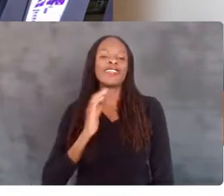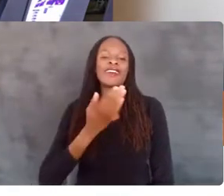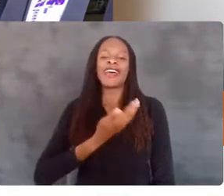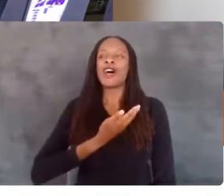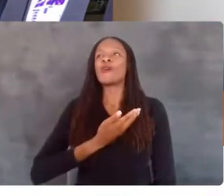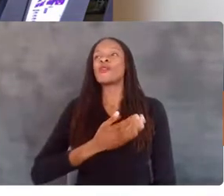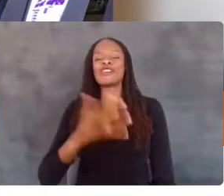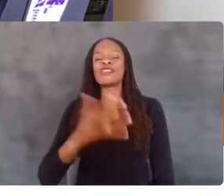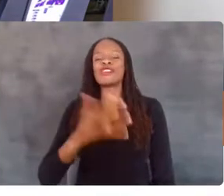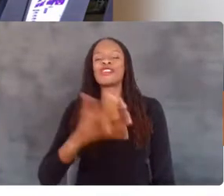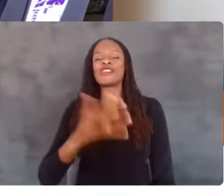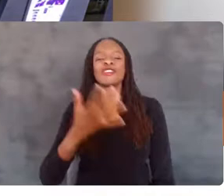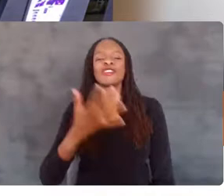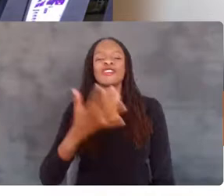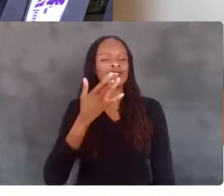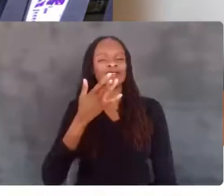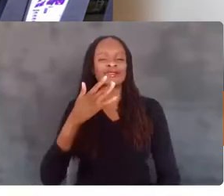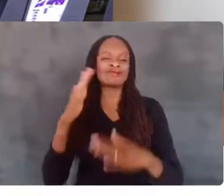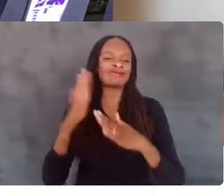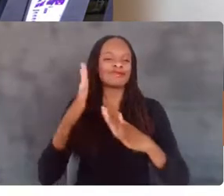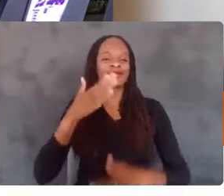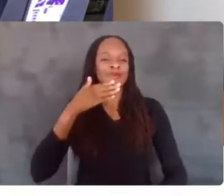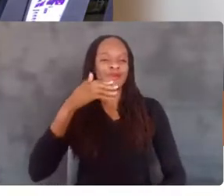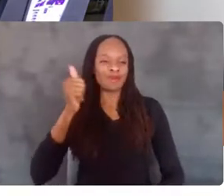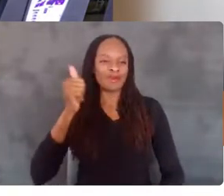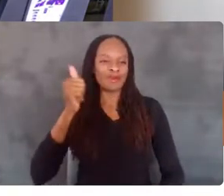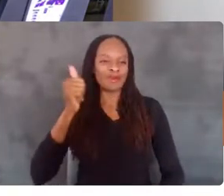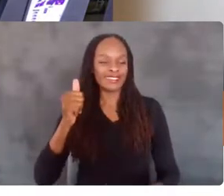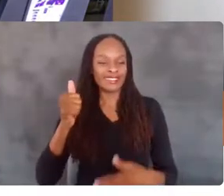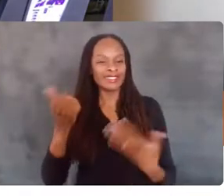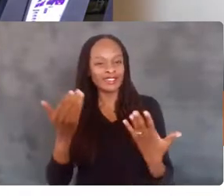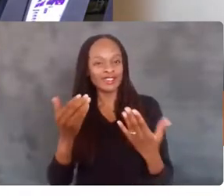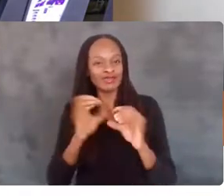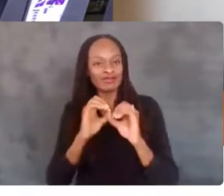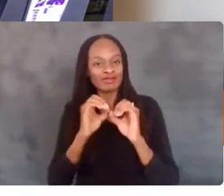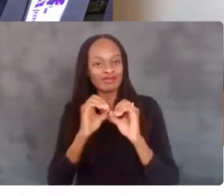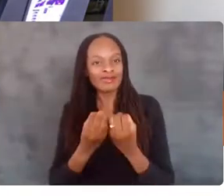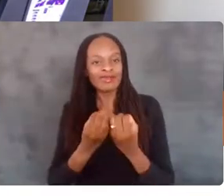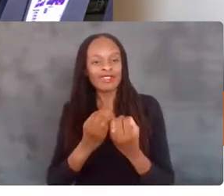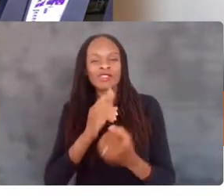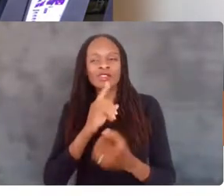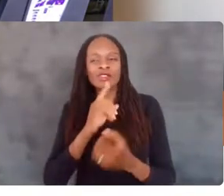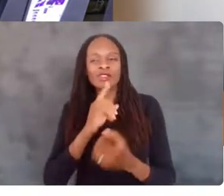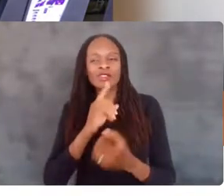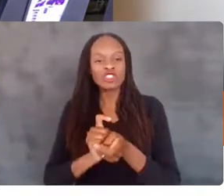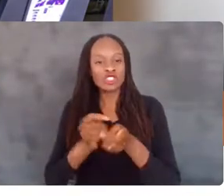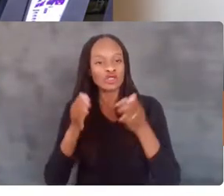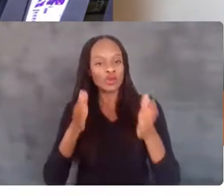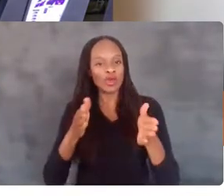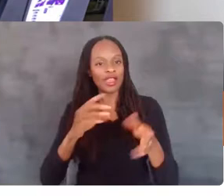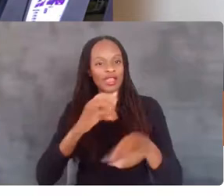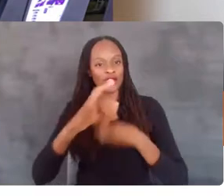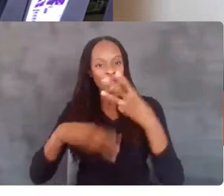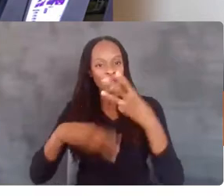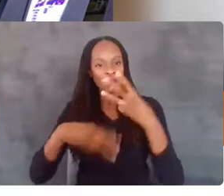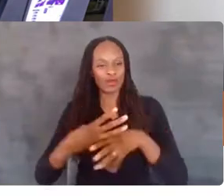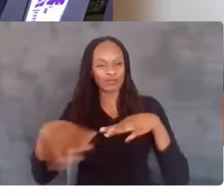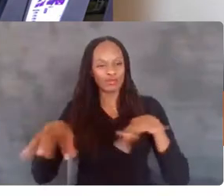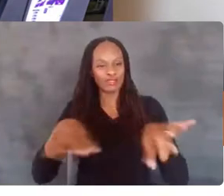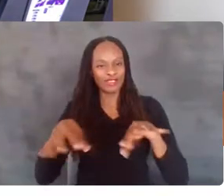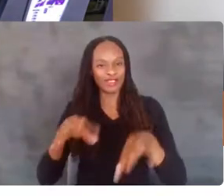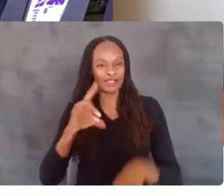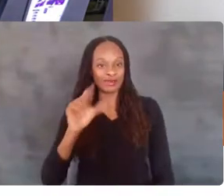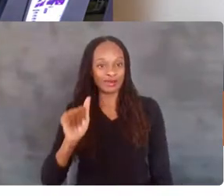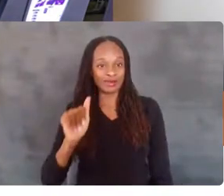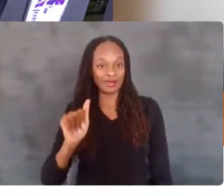around for over 100 years, really changing the way the world defines disabilities. So pretty, pretty cool.